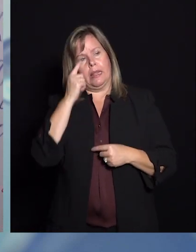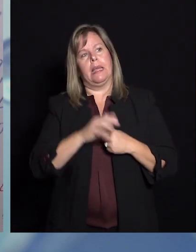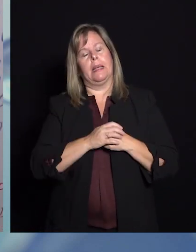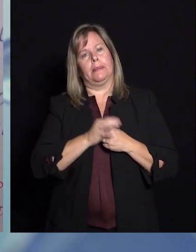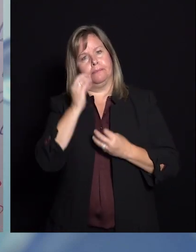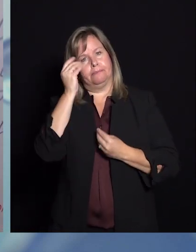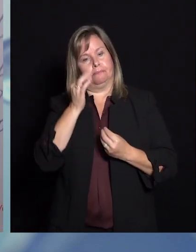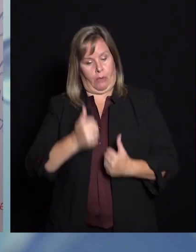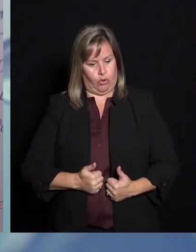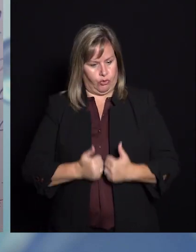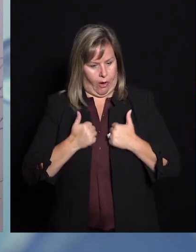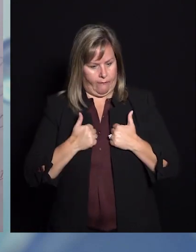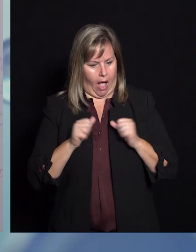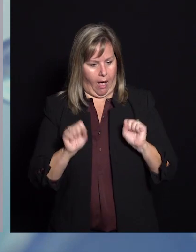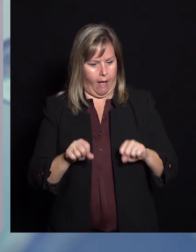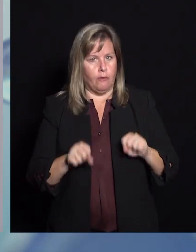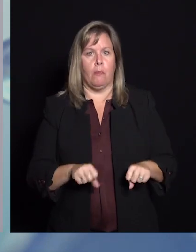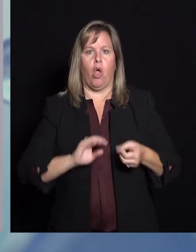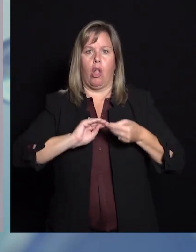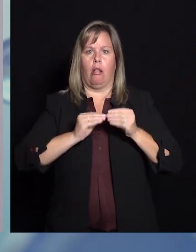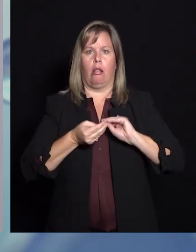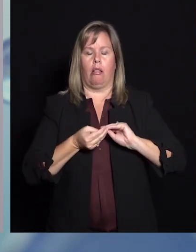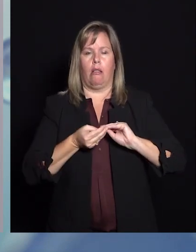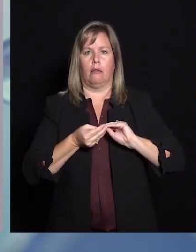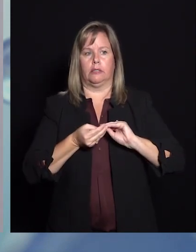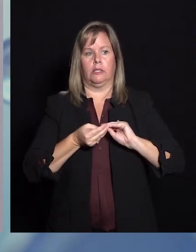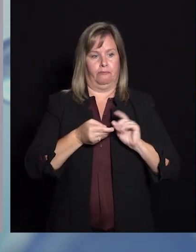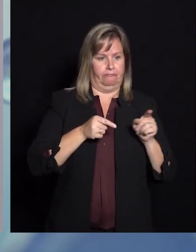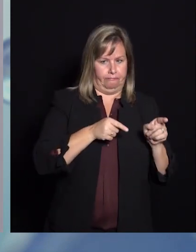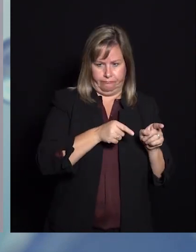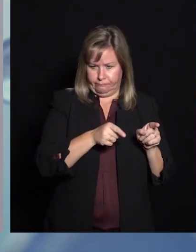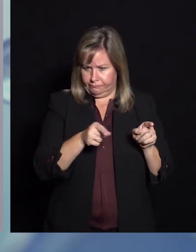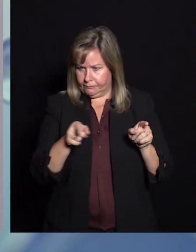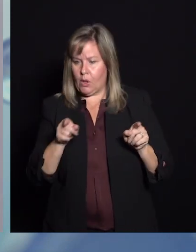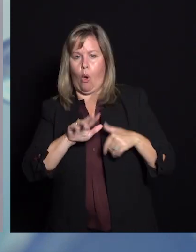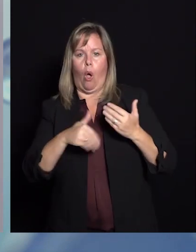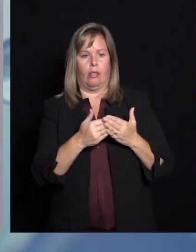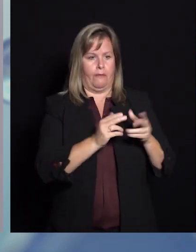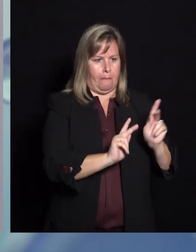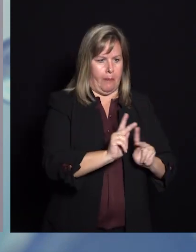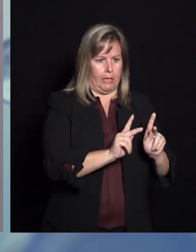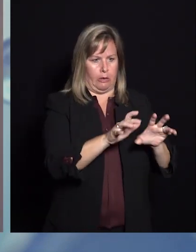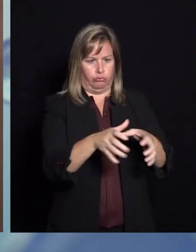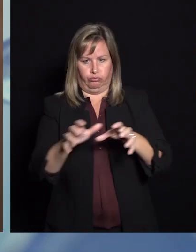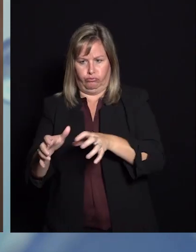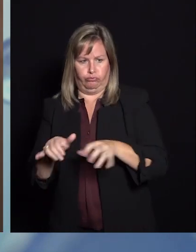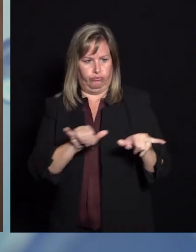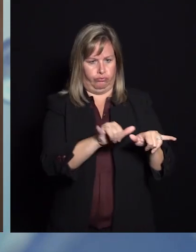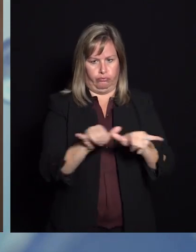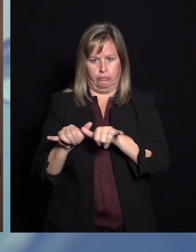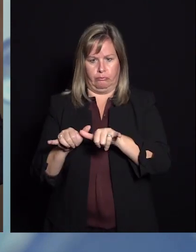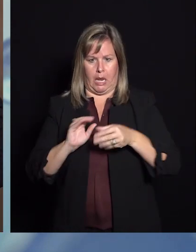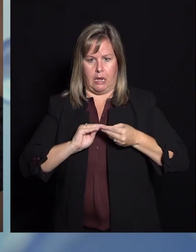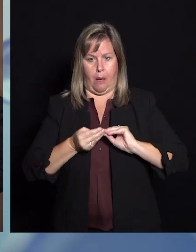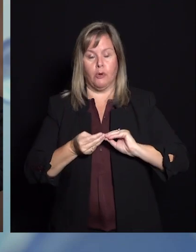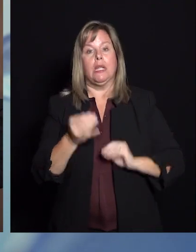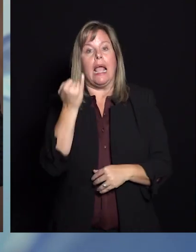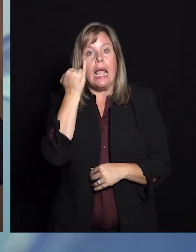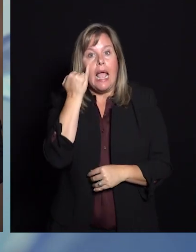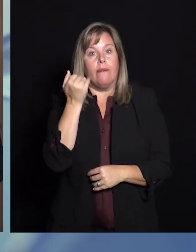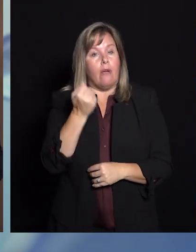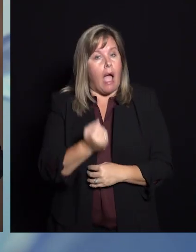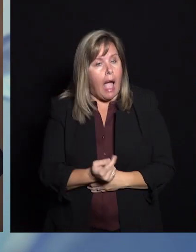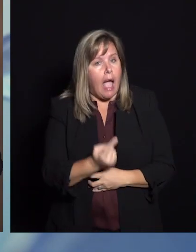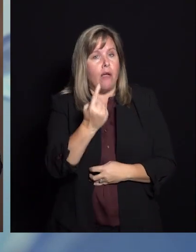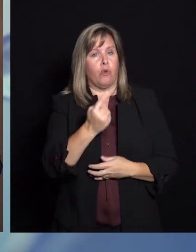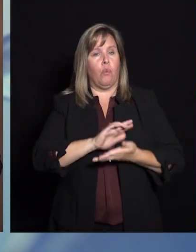these survivability numbers to these population numbers, what we learn is that if everyone in